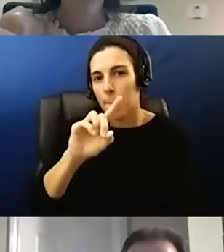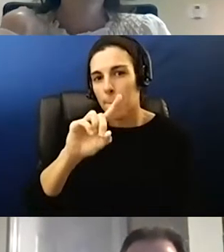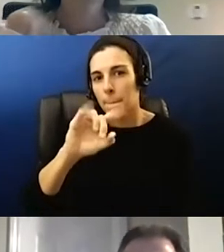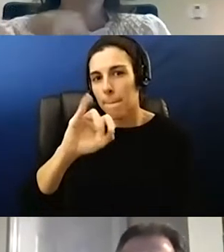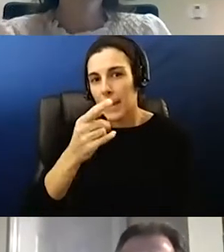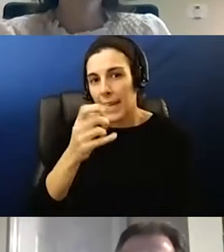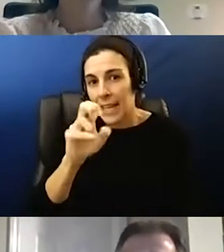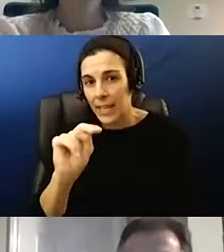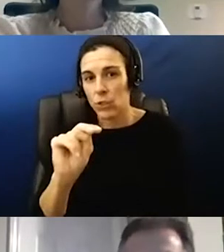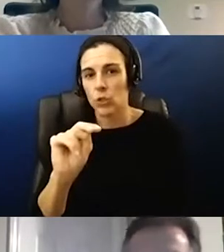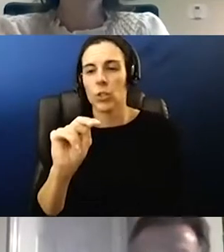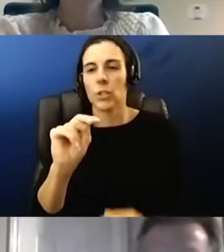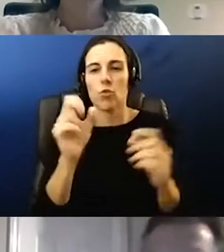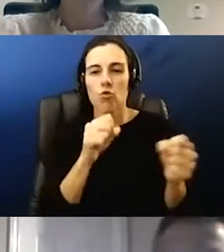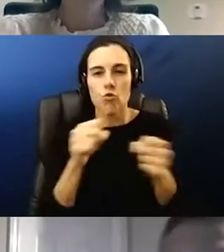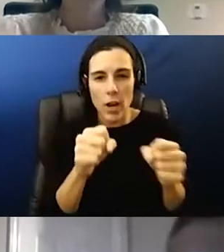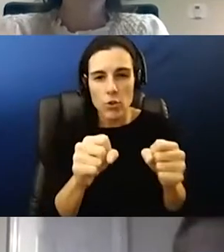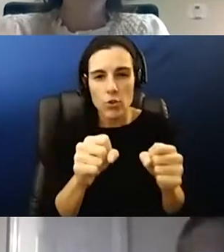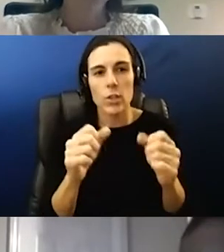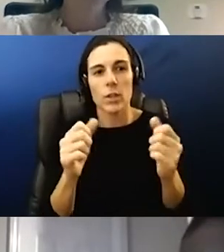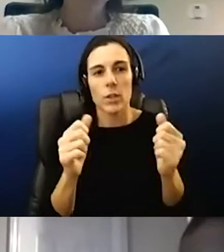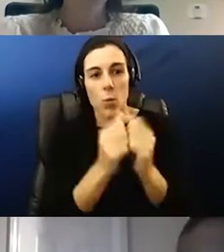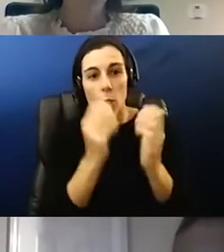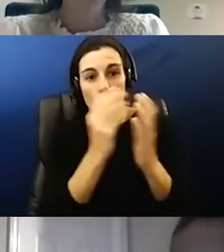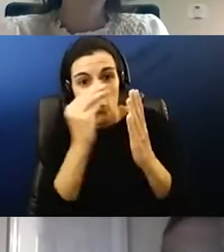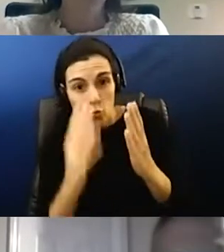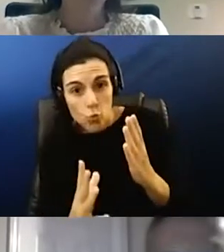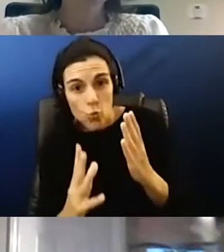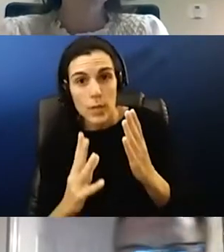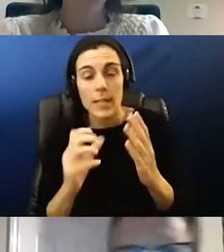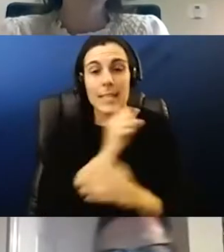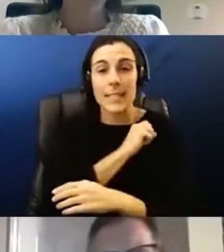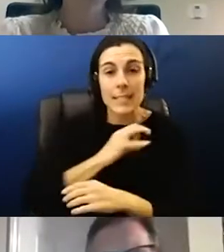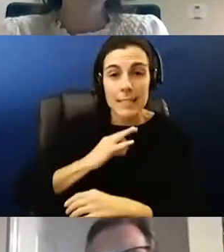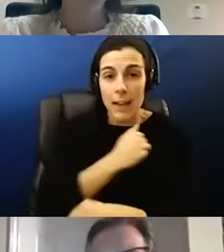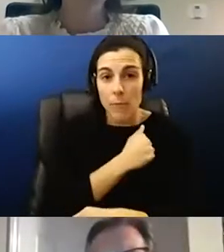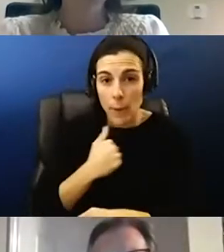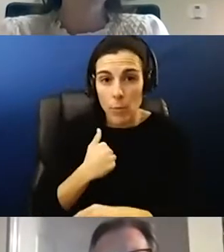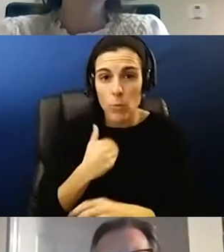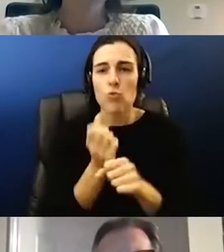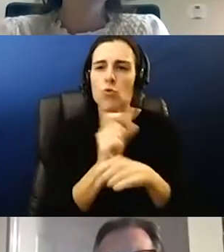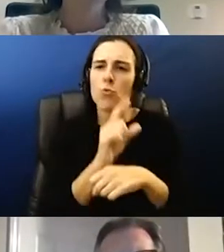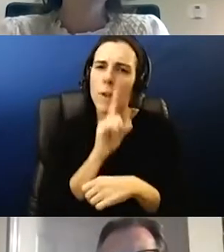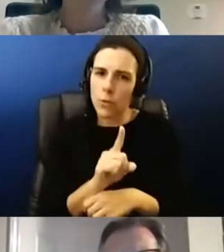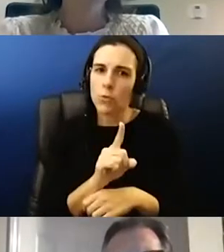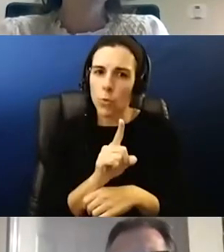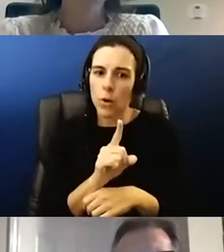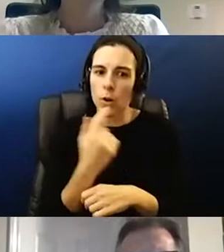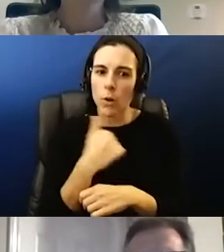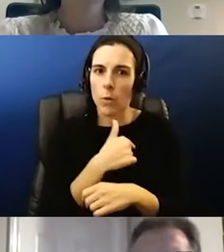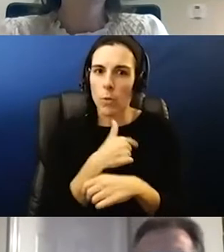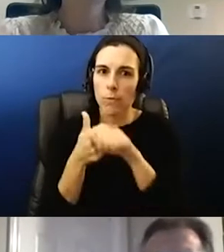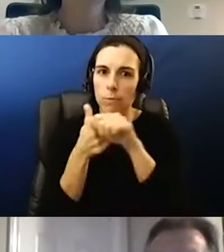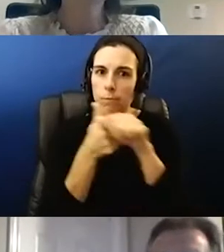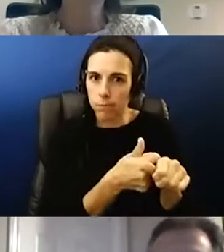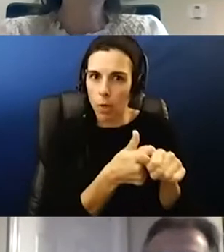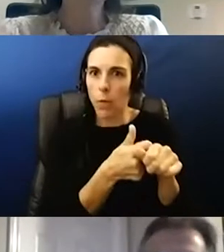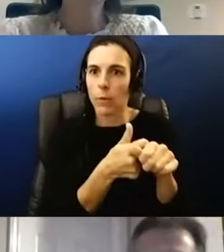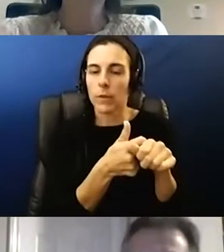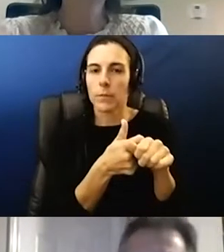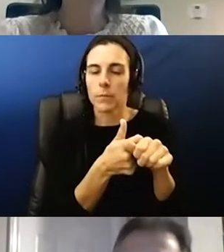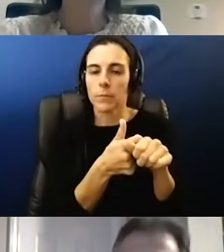kids, with our staff members, to ensure that we are really staying with true fidelity to